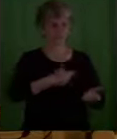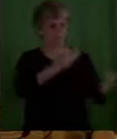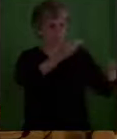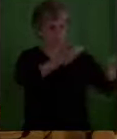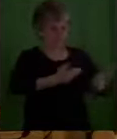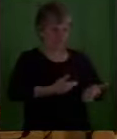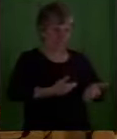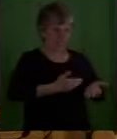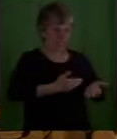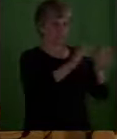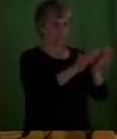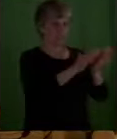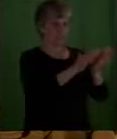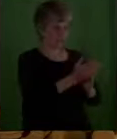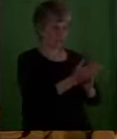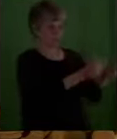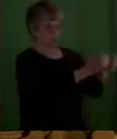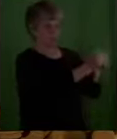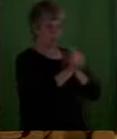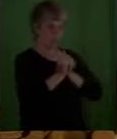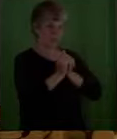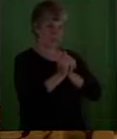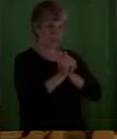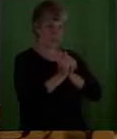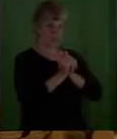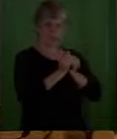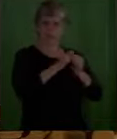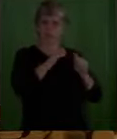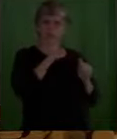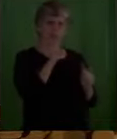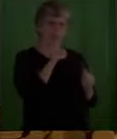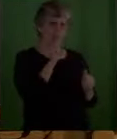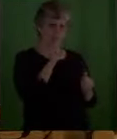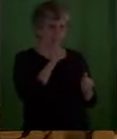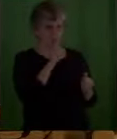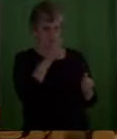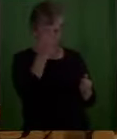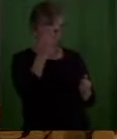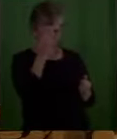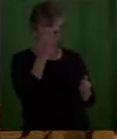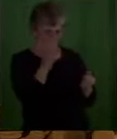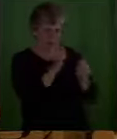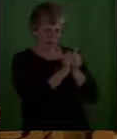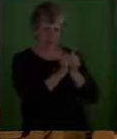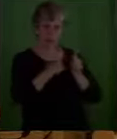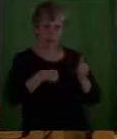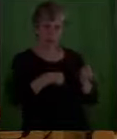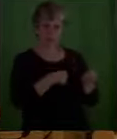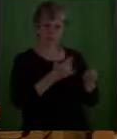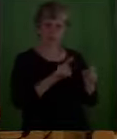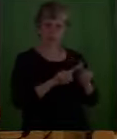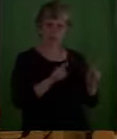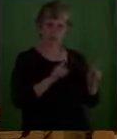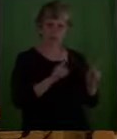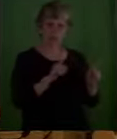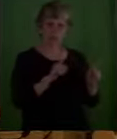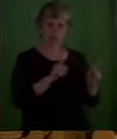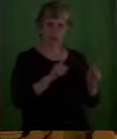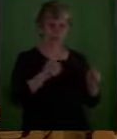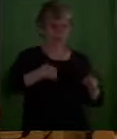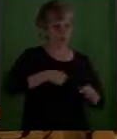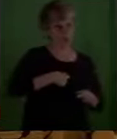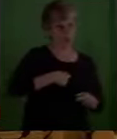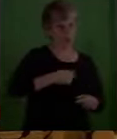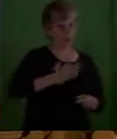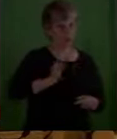Not even knowing He's there for sure. we now having shared our